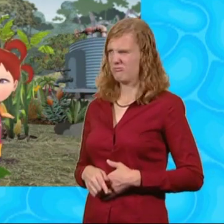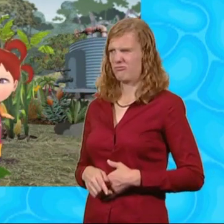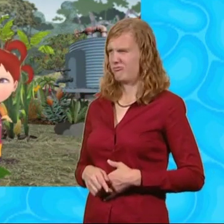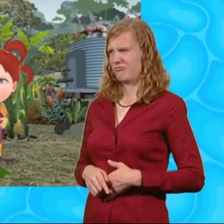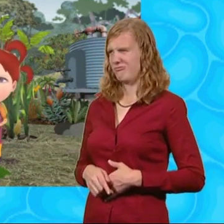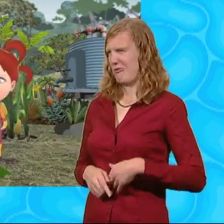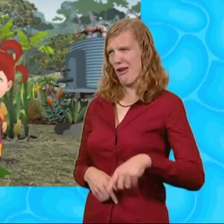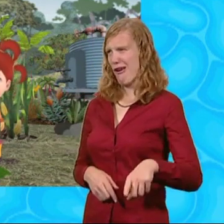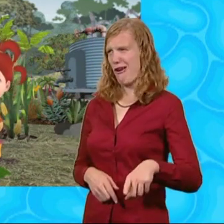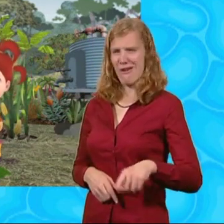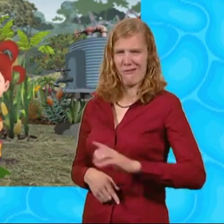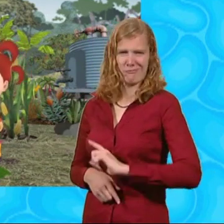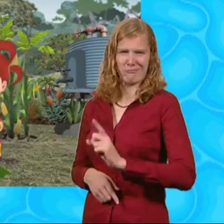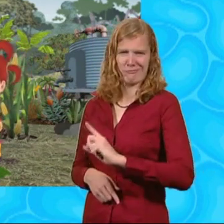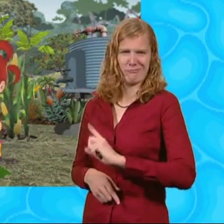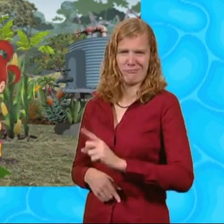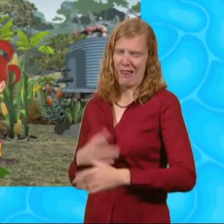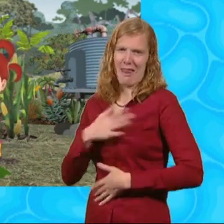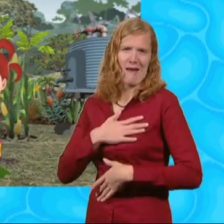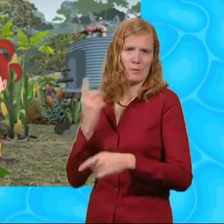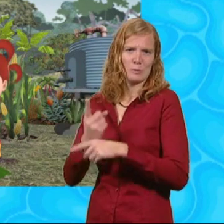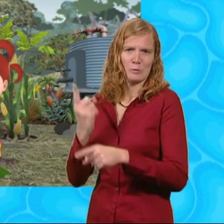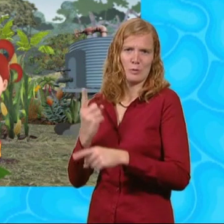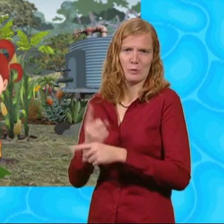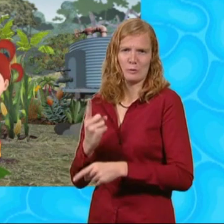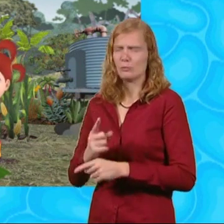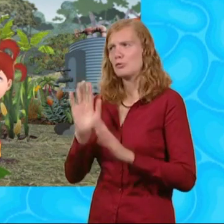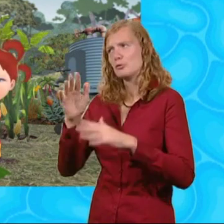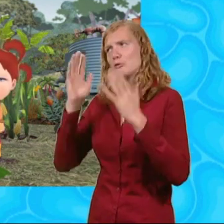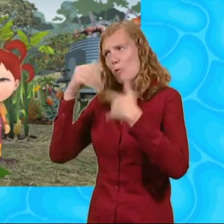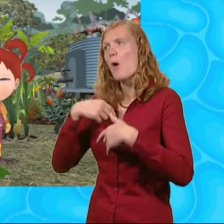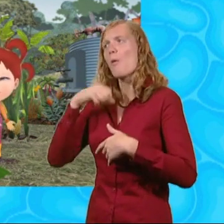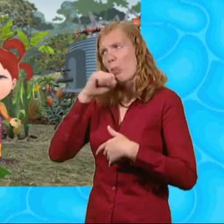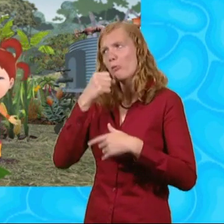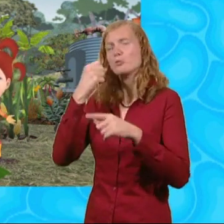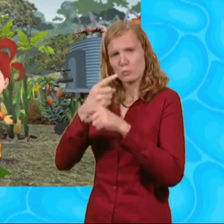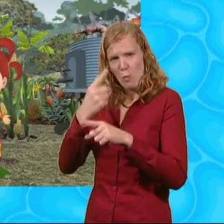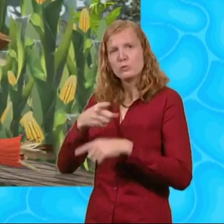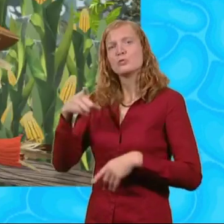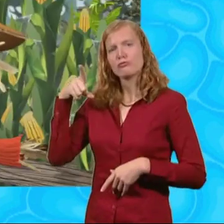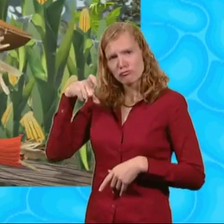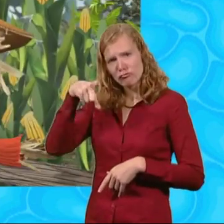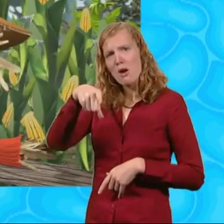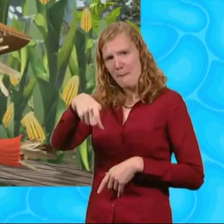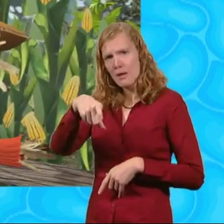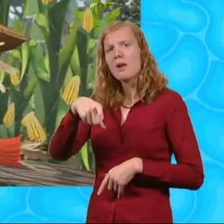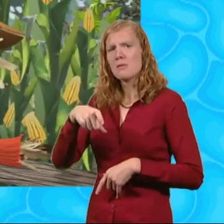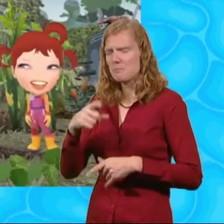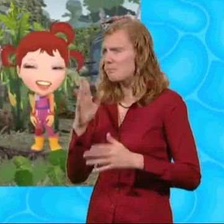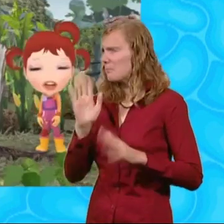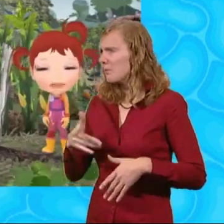not like Grubby. She loves to talk. Don't worry. I'll talk to Grubby. There must be some mistake. Hi.